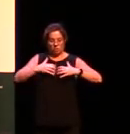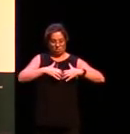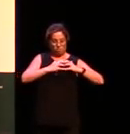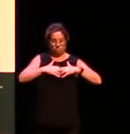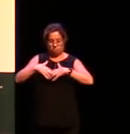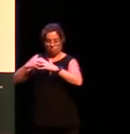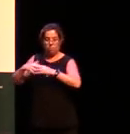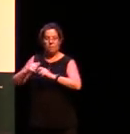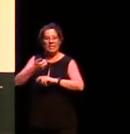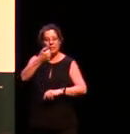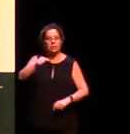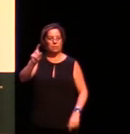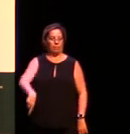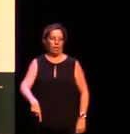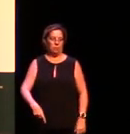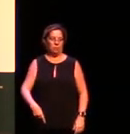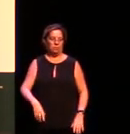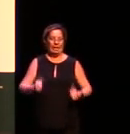about time depth that great.